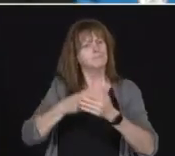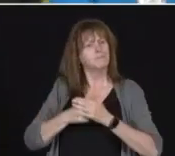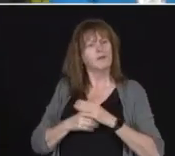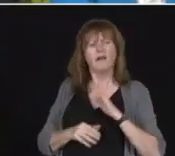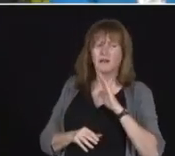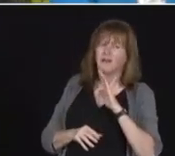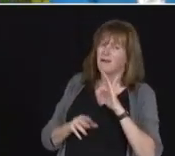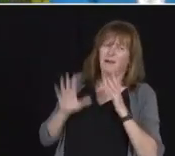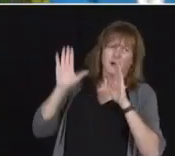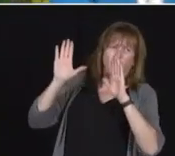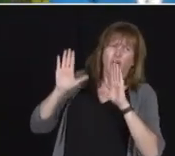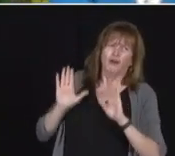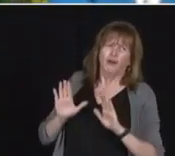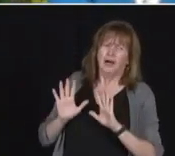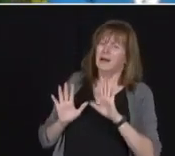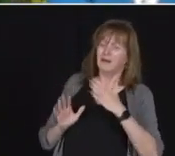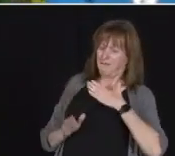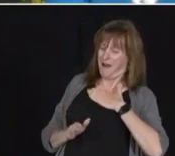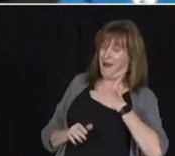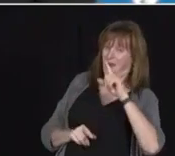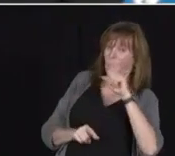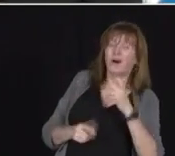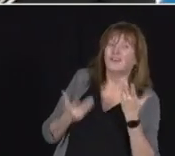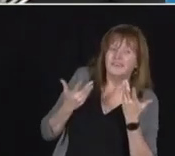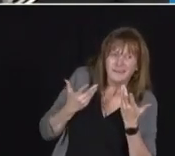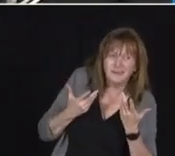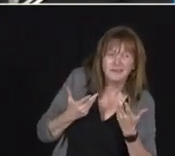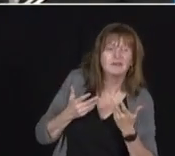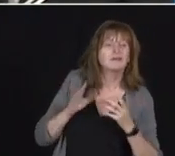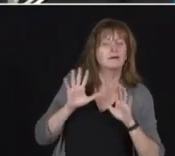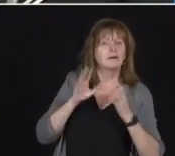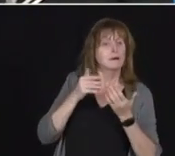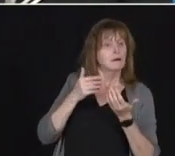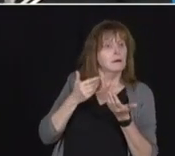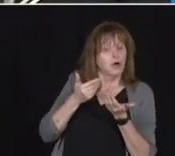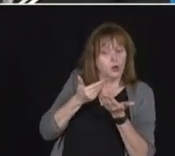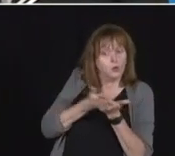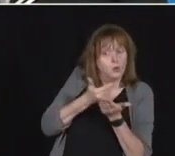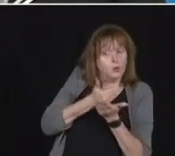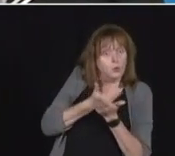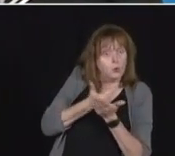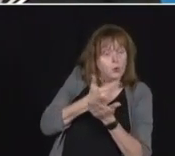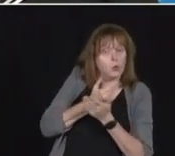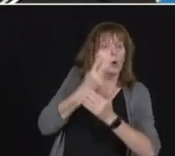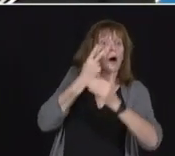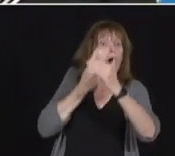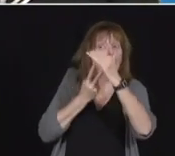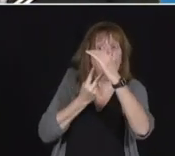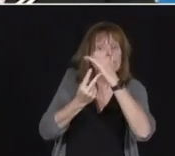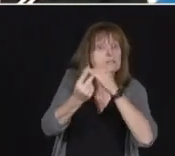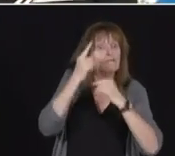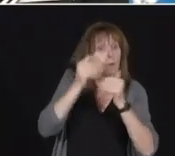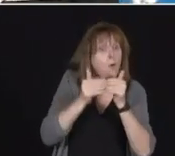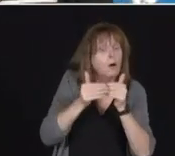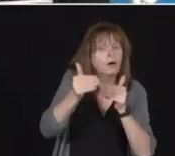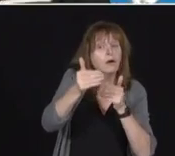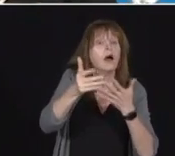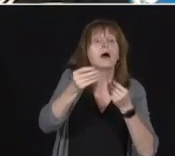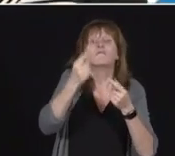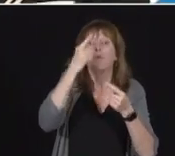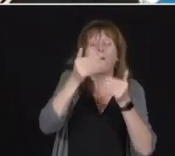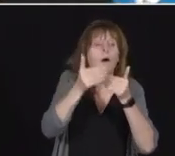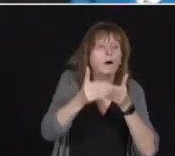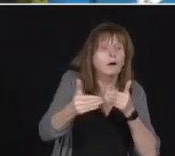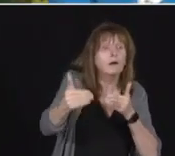question was regarding if there is going to be any updated projections over the short and long-term going forward, both for